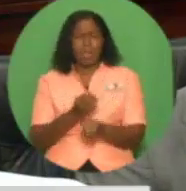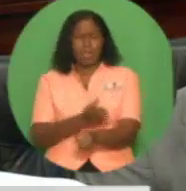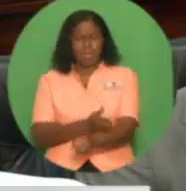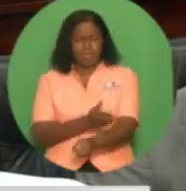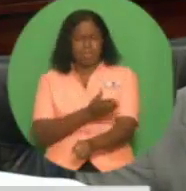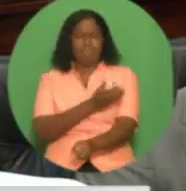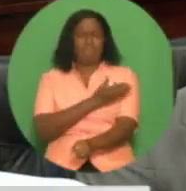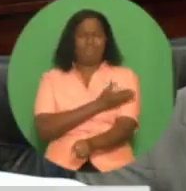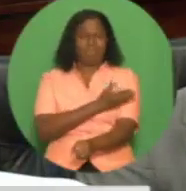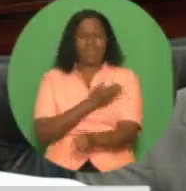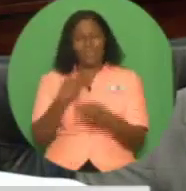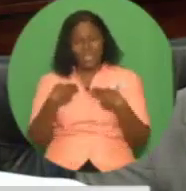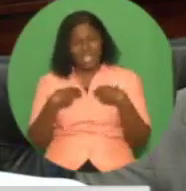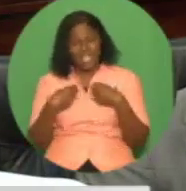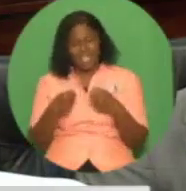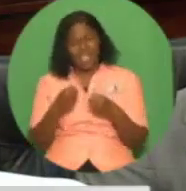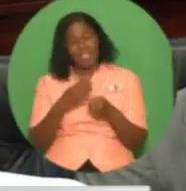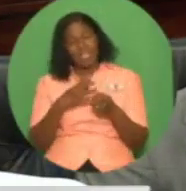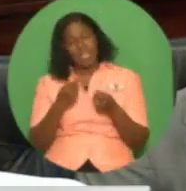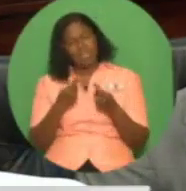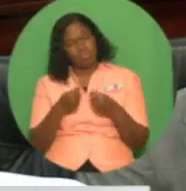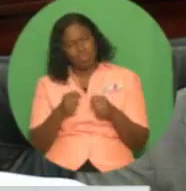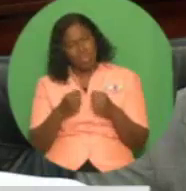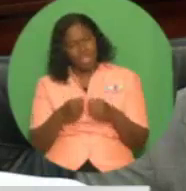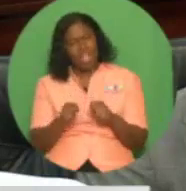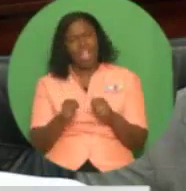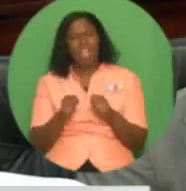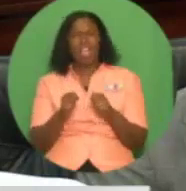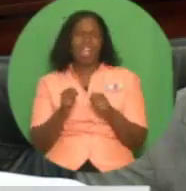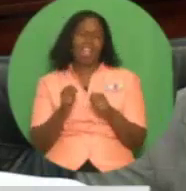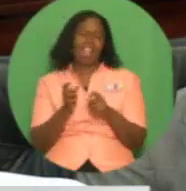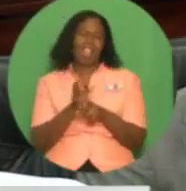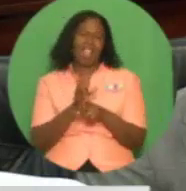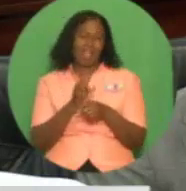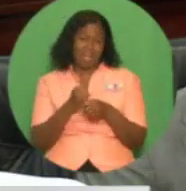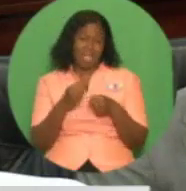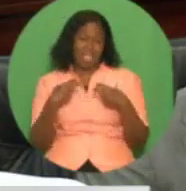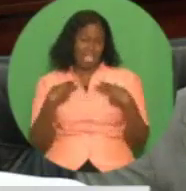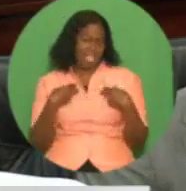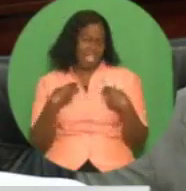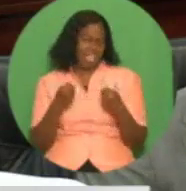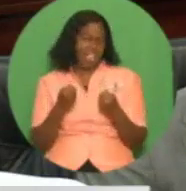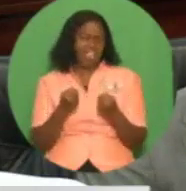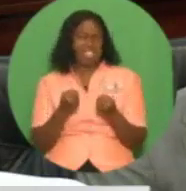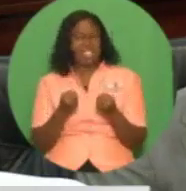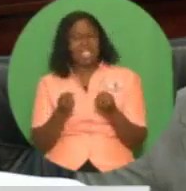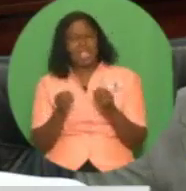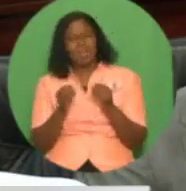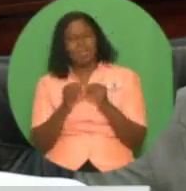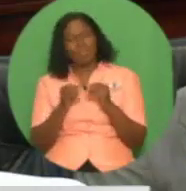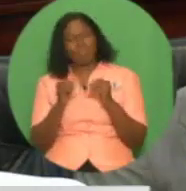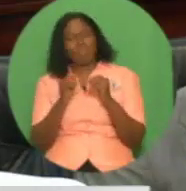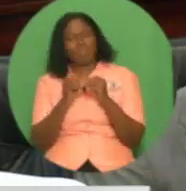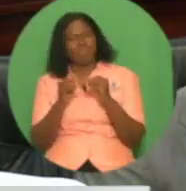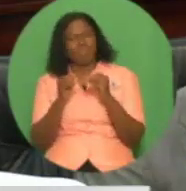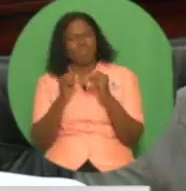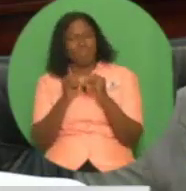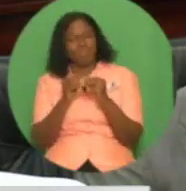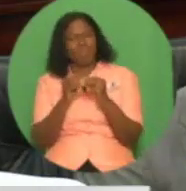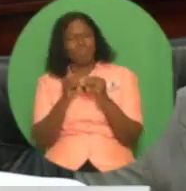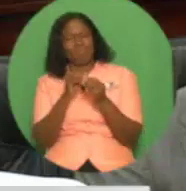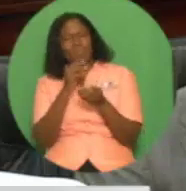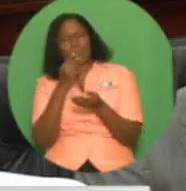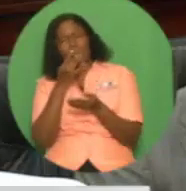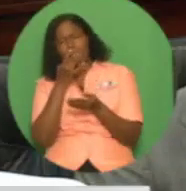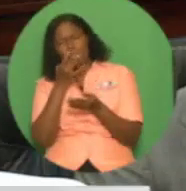a health care system which is sustainable and modern and delivers higher standards of health care. We are